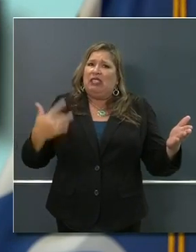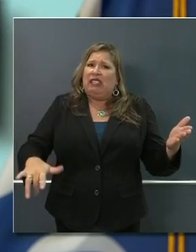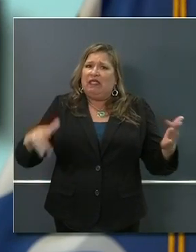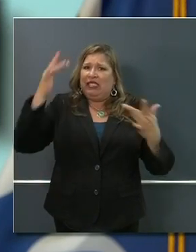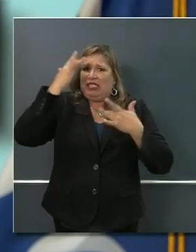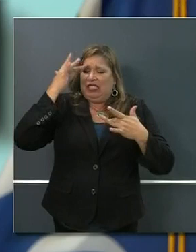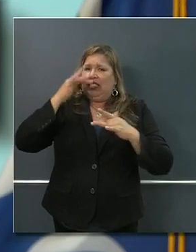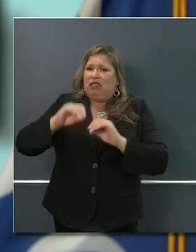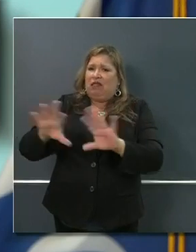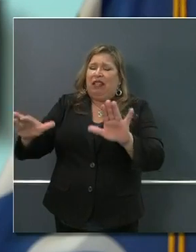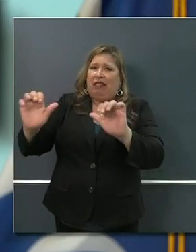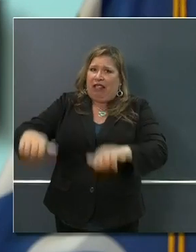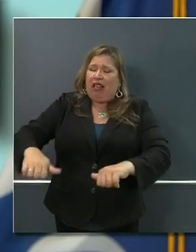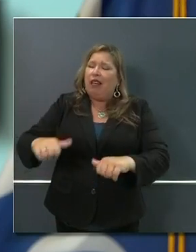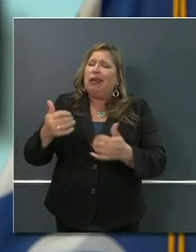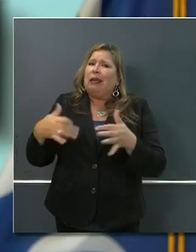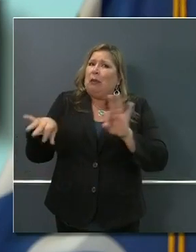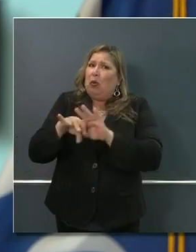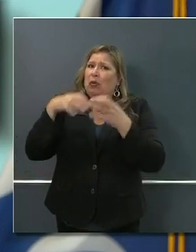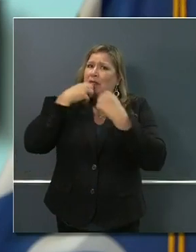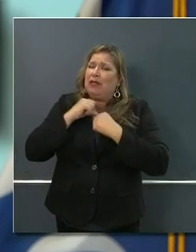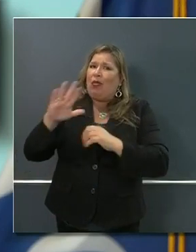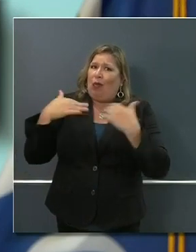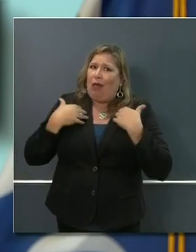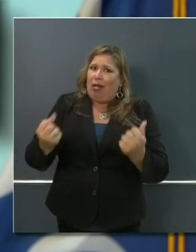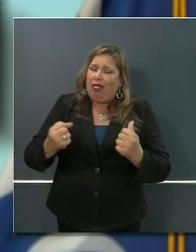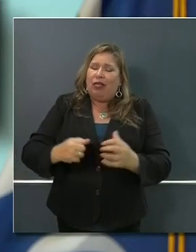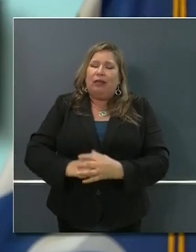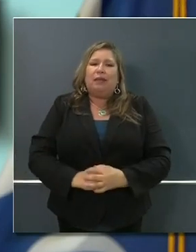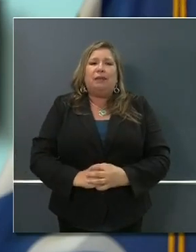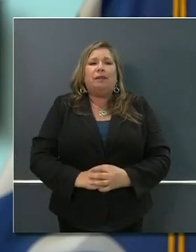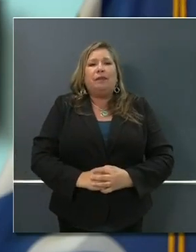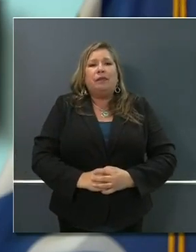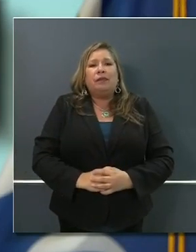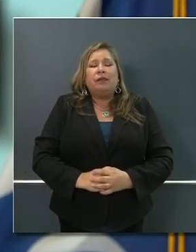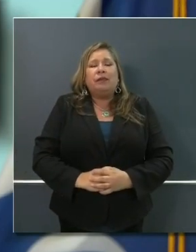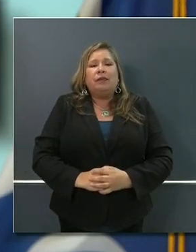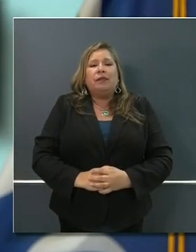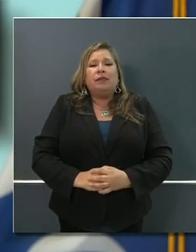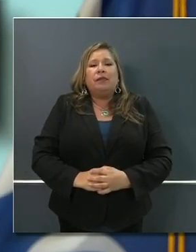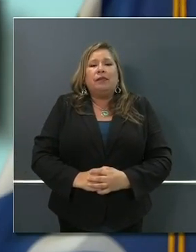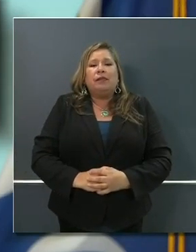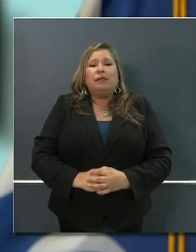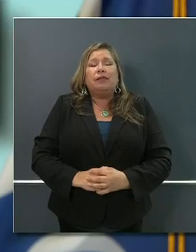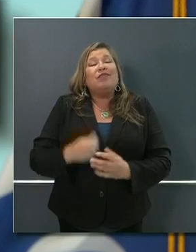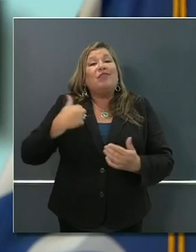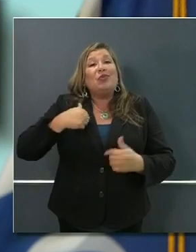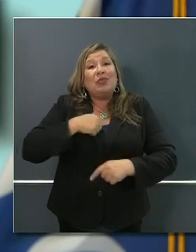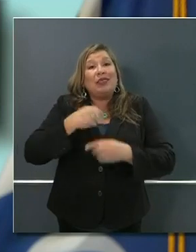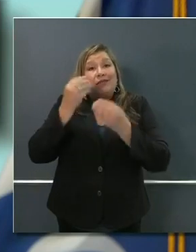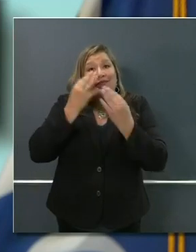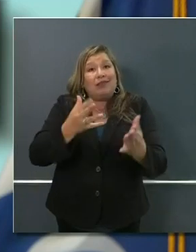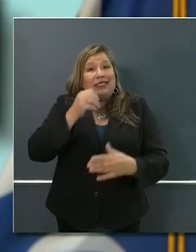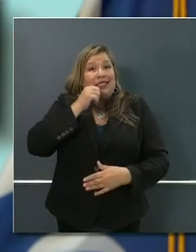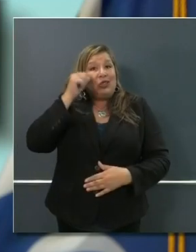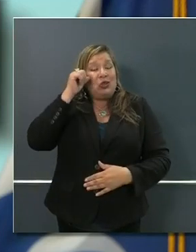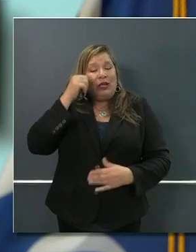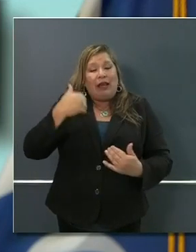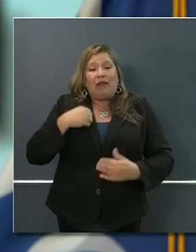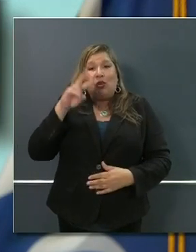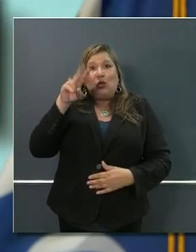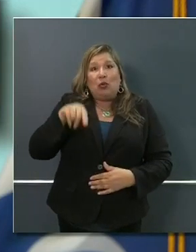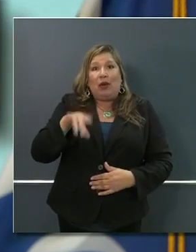relates to their own personal health. But we also have made it clear yesterday, I announced the 2.87 million